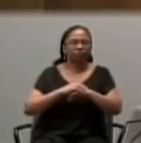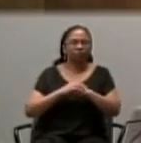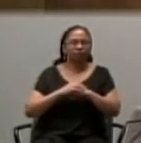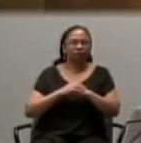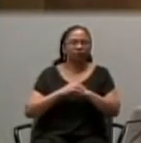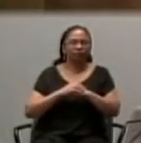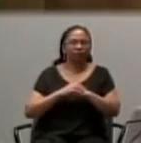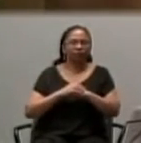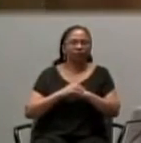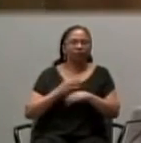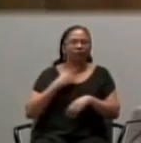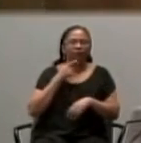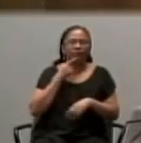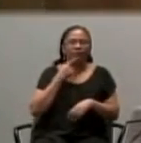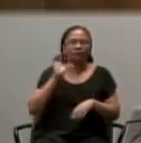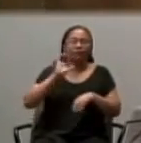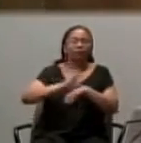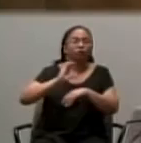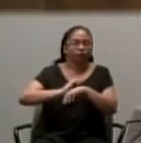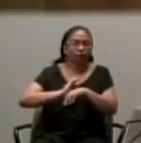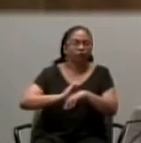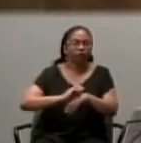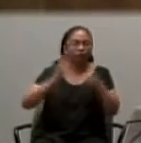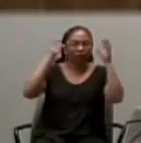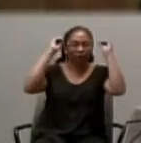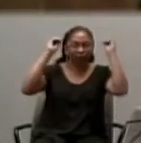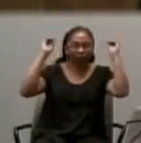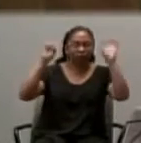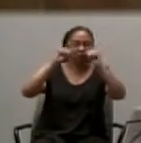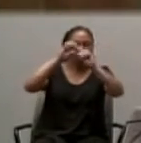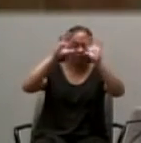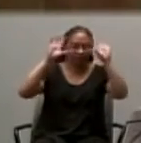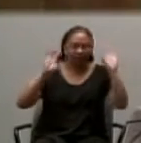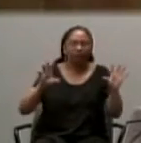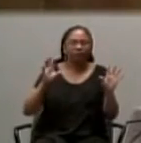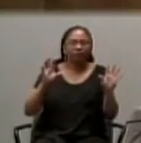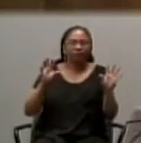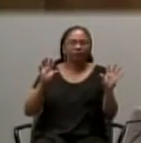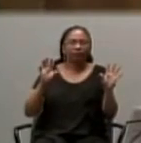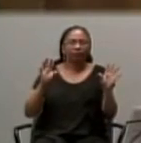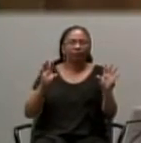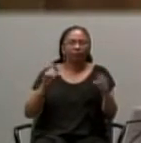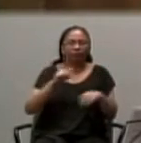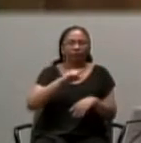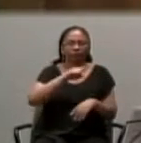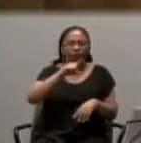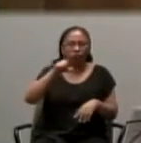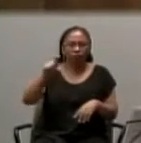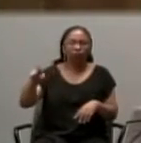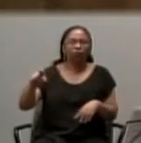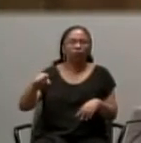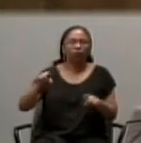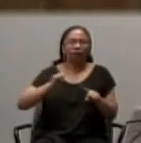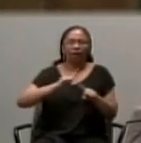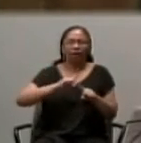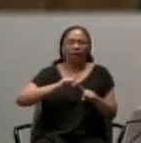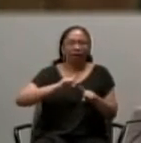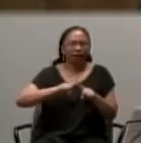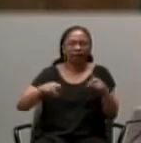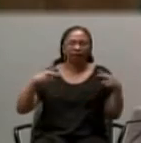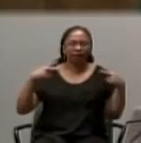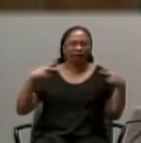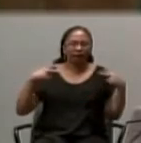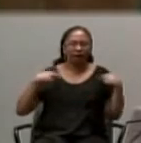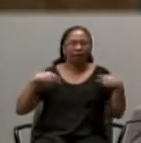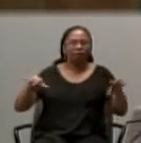very specific, In its proclamation, That you cannot have, Same sex marriage.